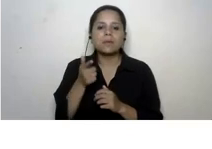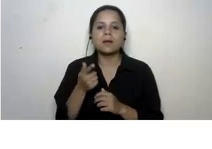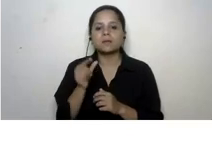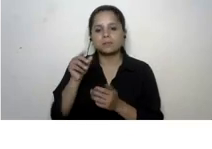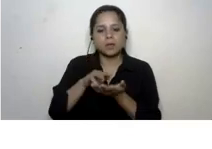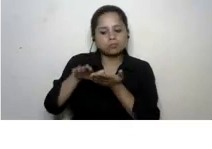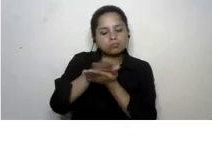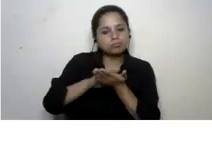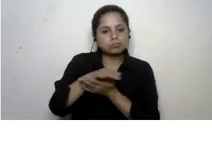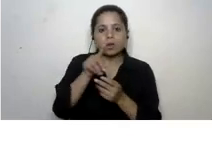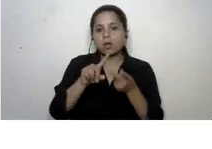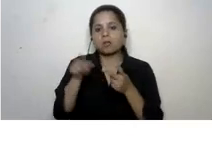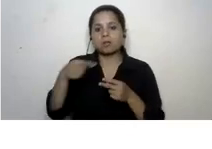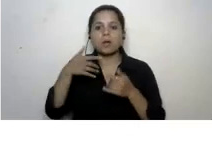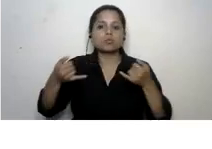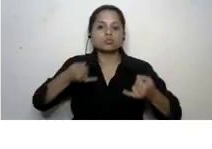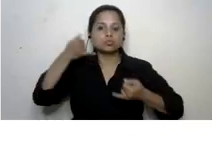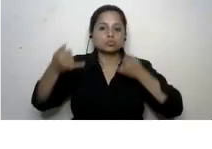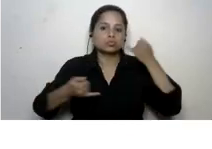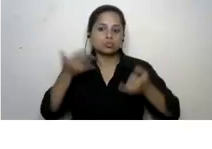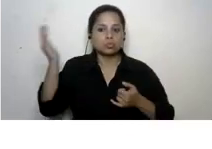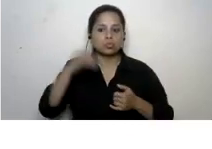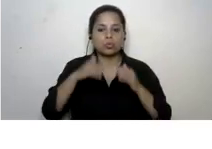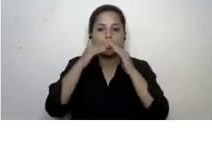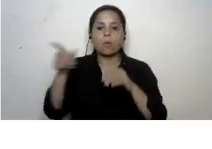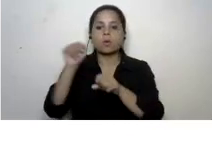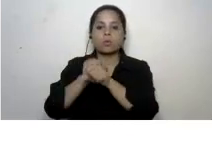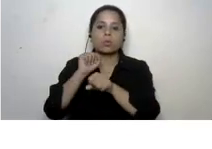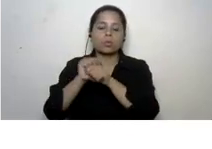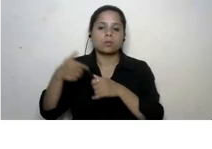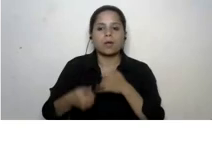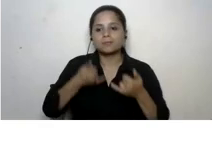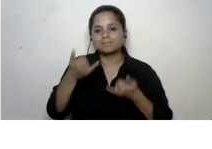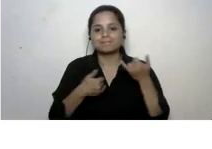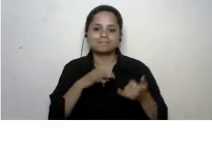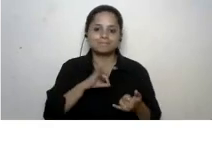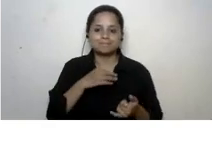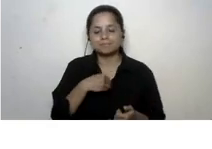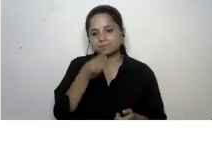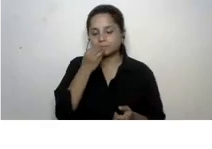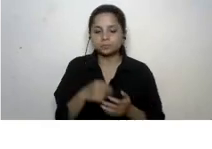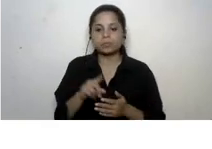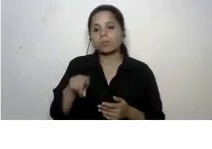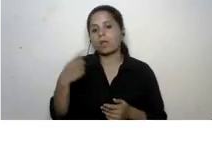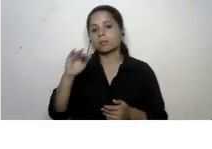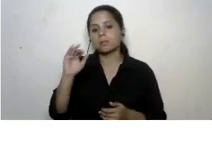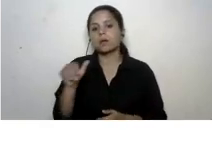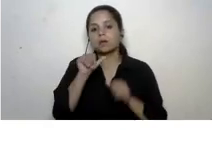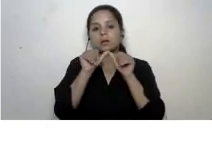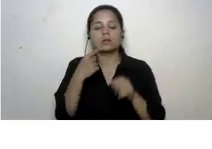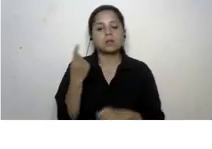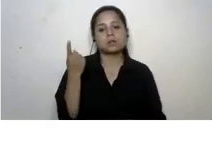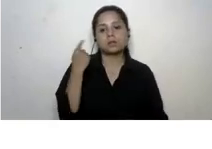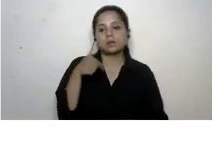mother brought noodles for us from the house where she works we enjoyed eating it another child says yesterday